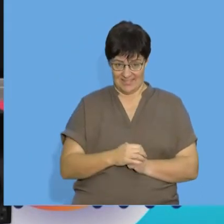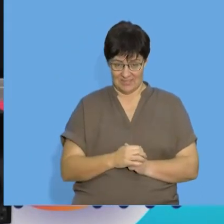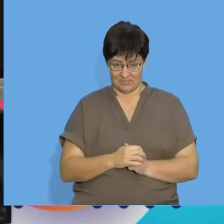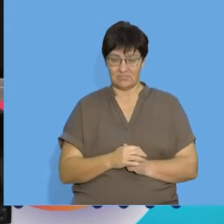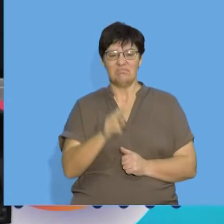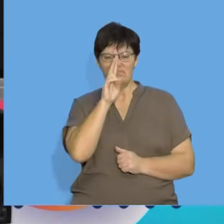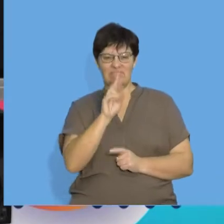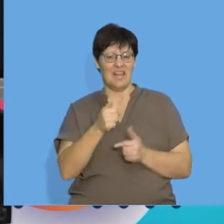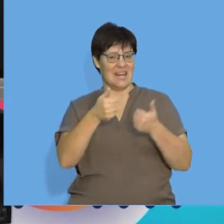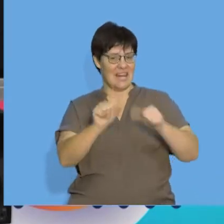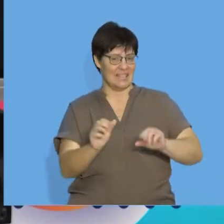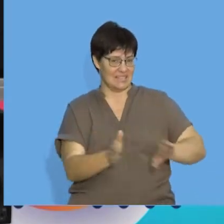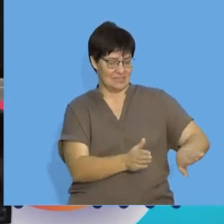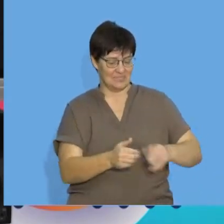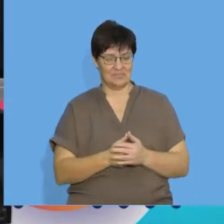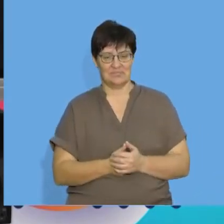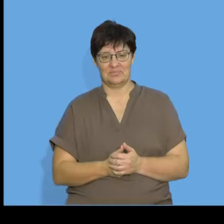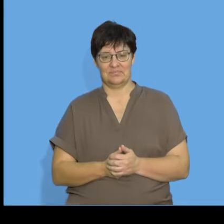Let's have a look at our next definition.